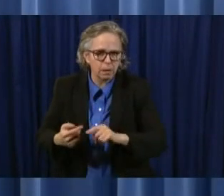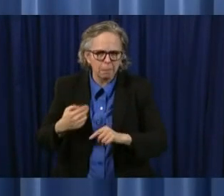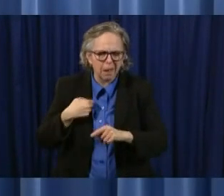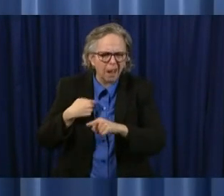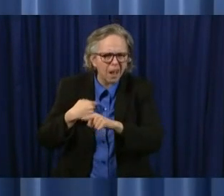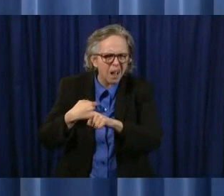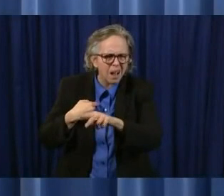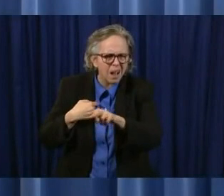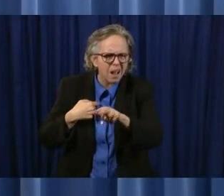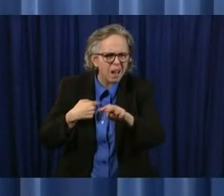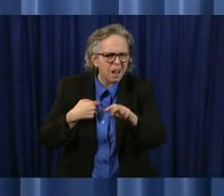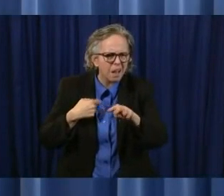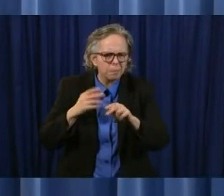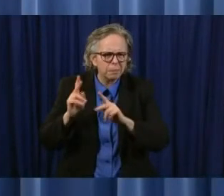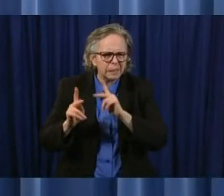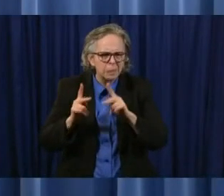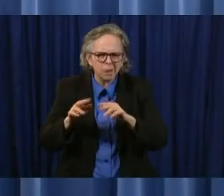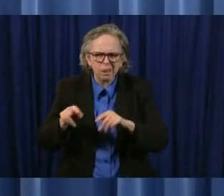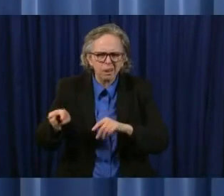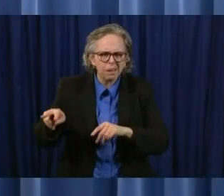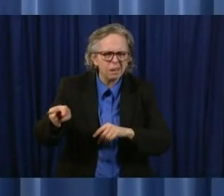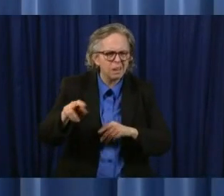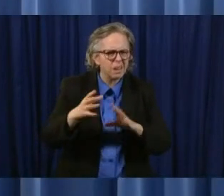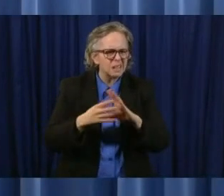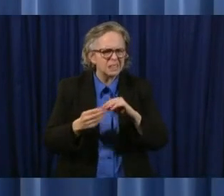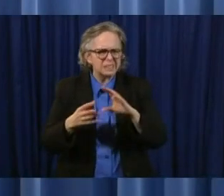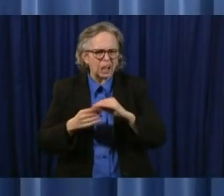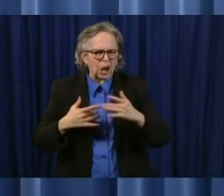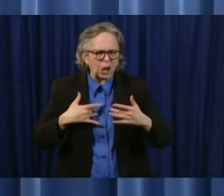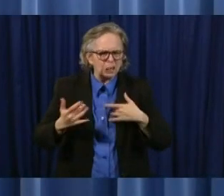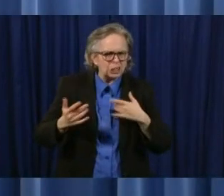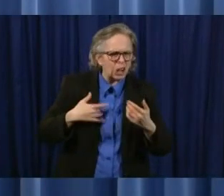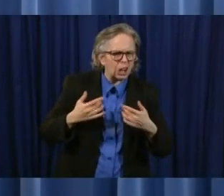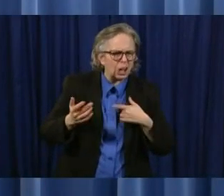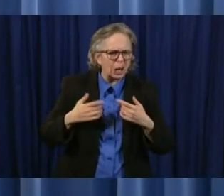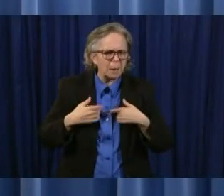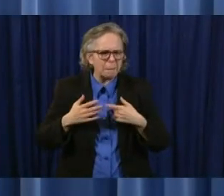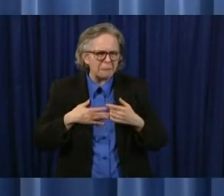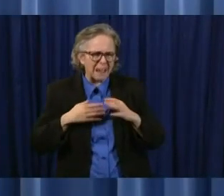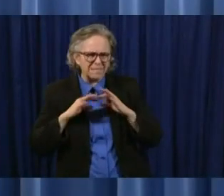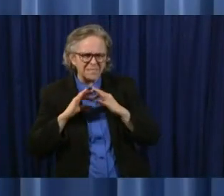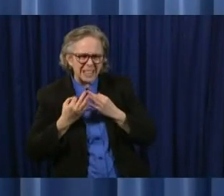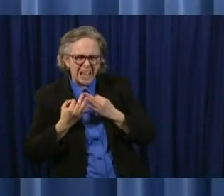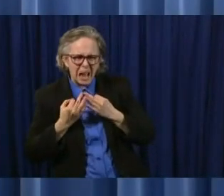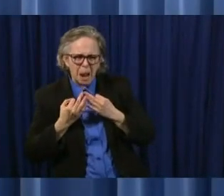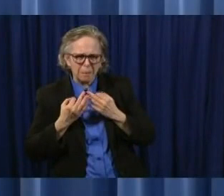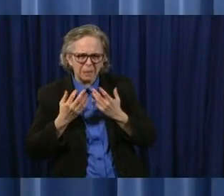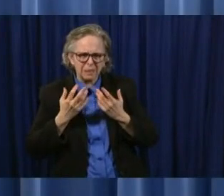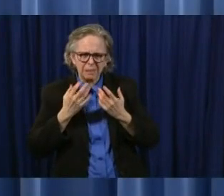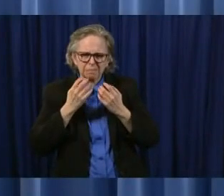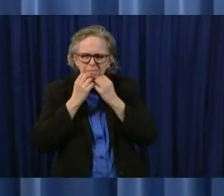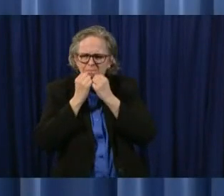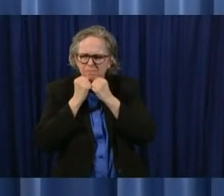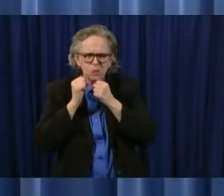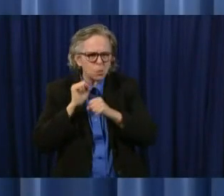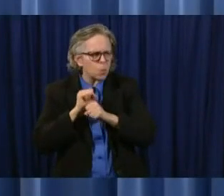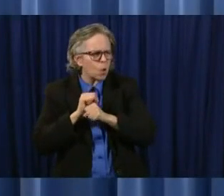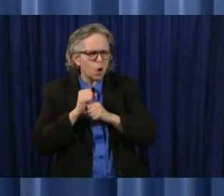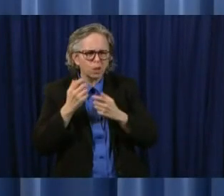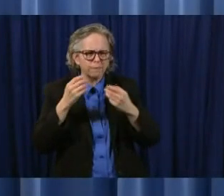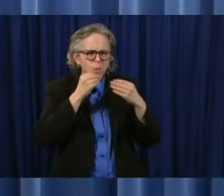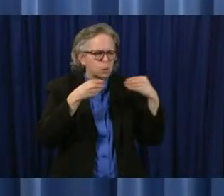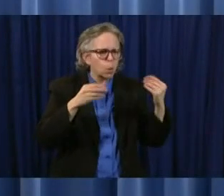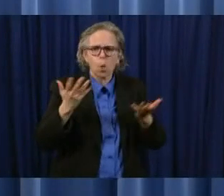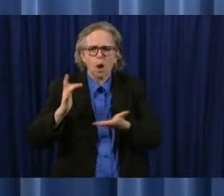their concern has been about a loved one who worked at the grocery store or maybe at the drug store or some other business